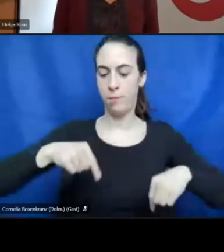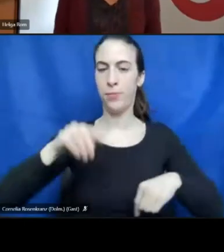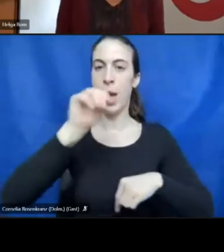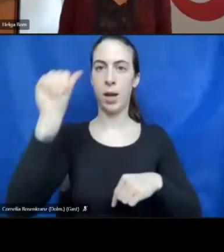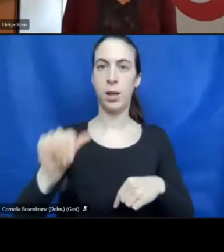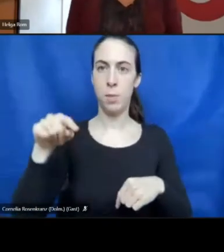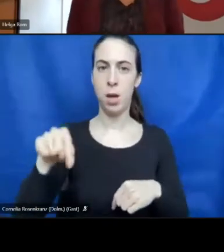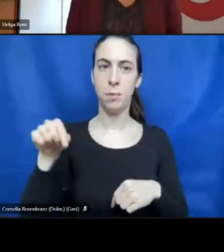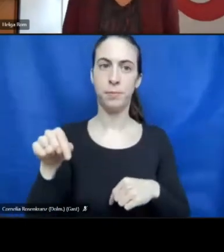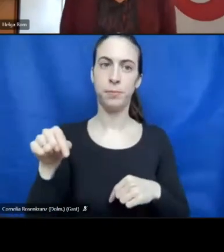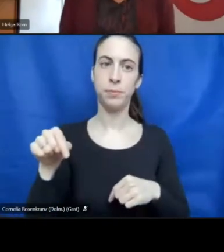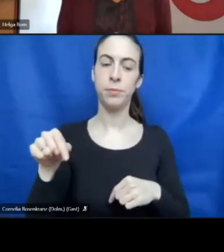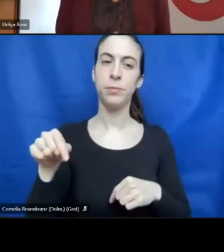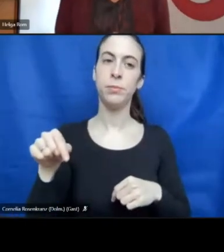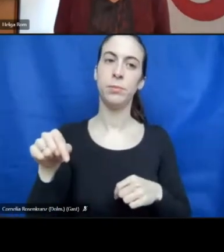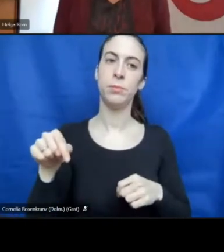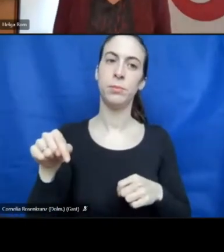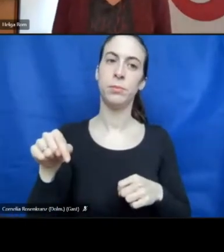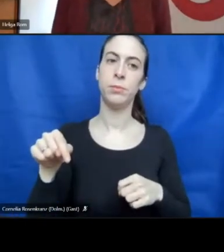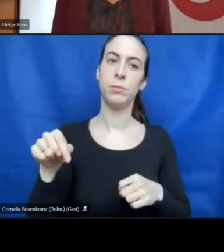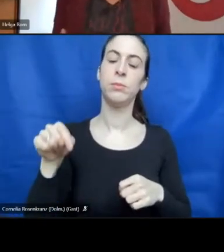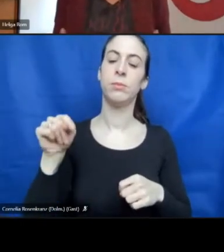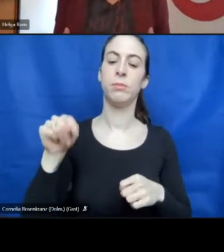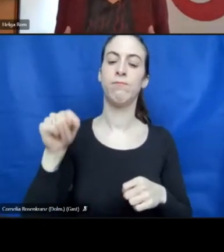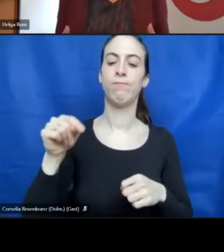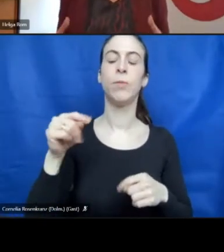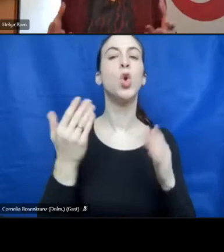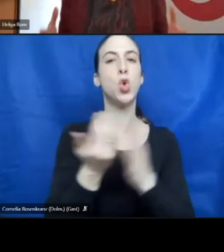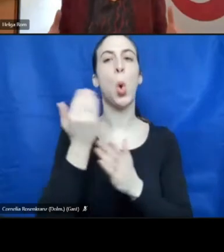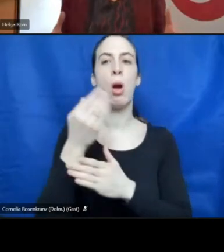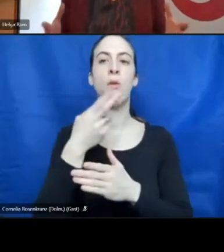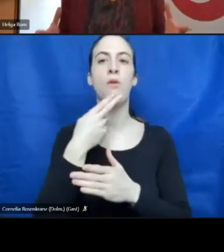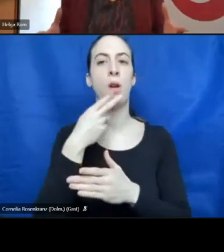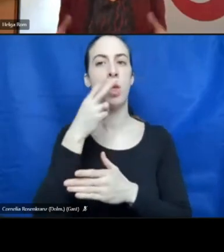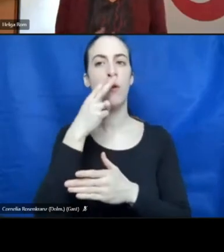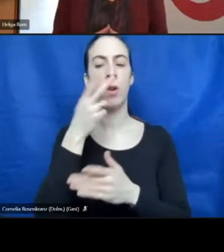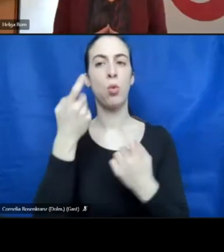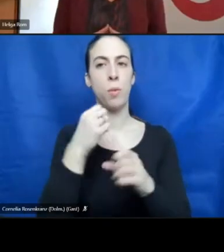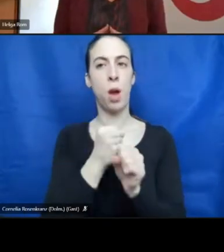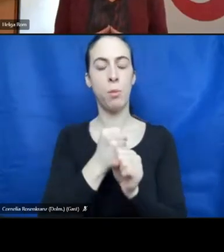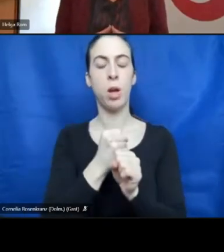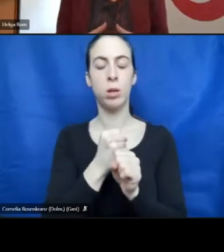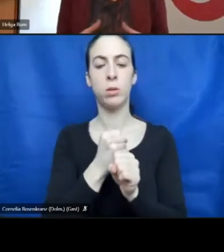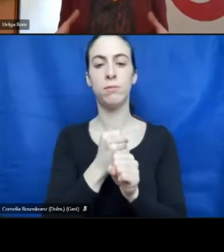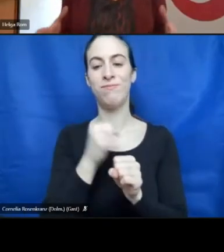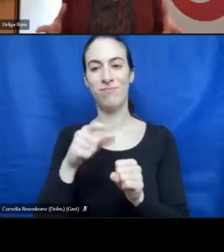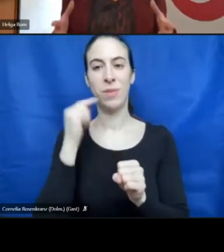the new traffic owners learn a theory that